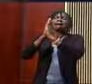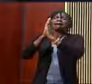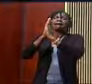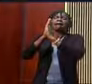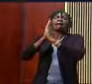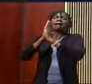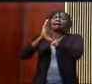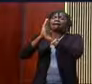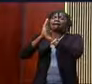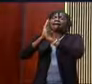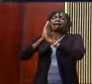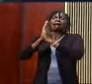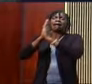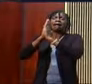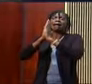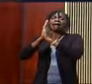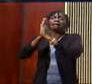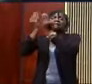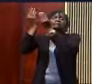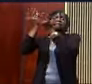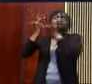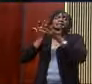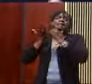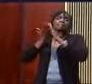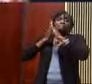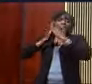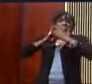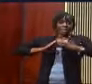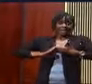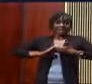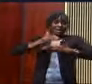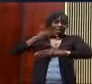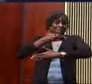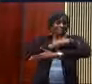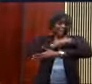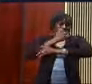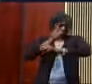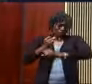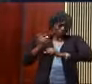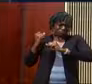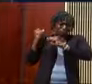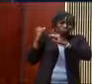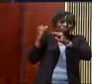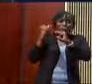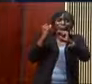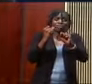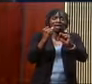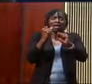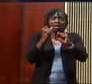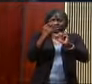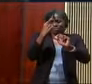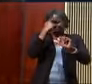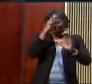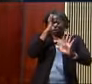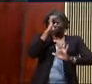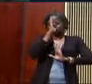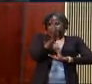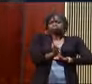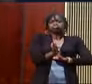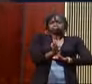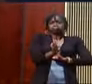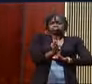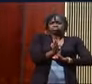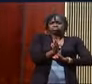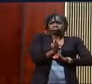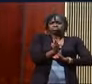gives you the peace and the power in order to have strengthening of your mental health. And that's